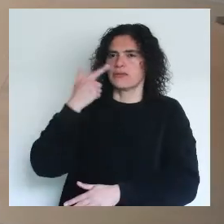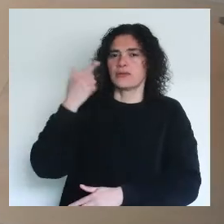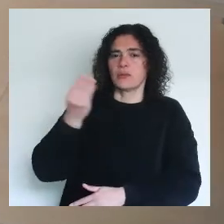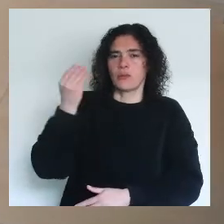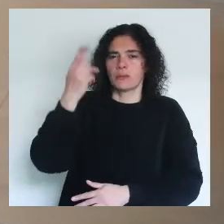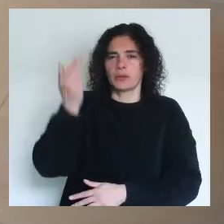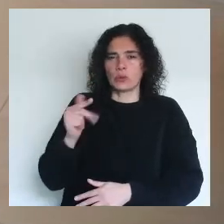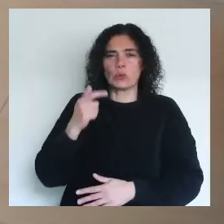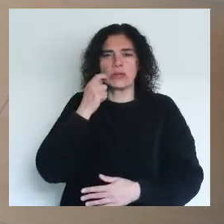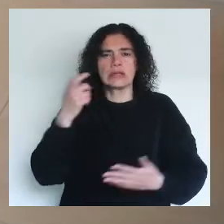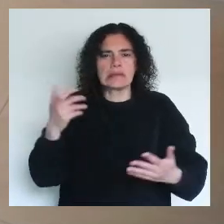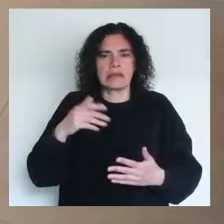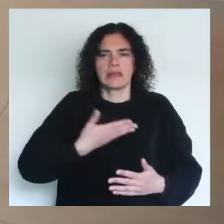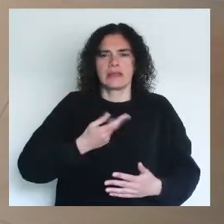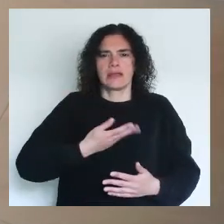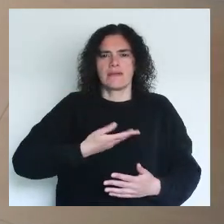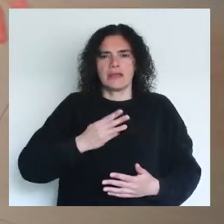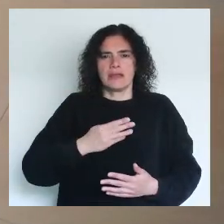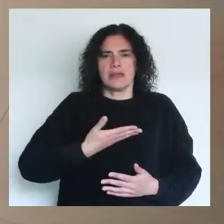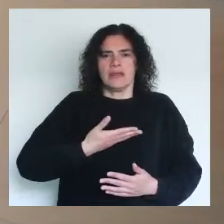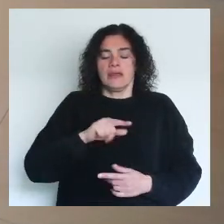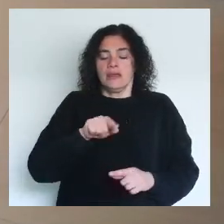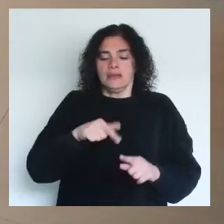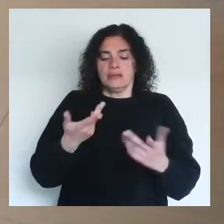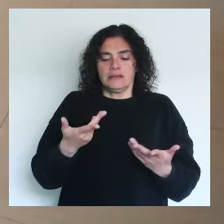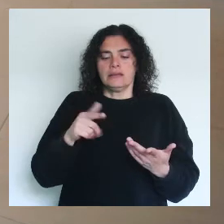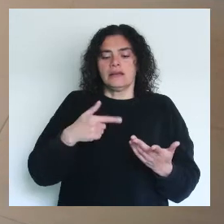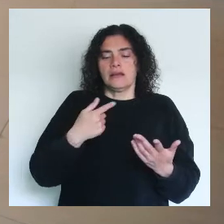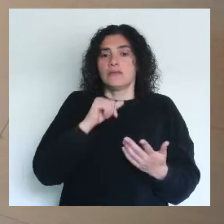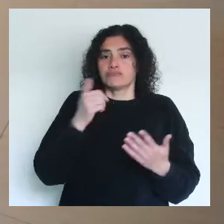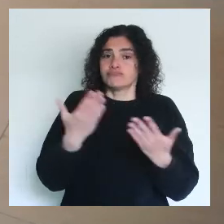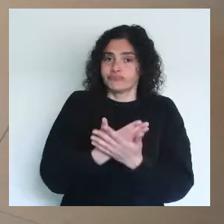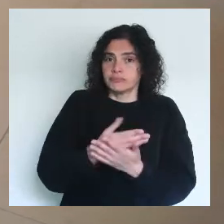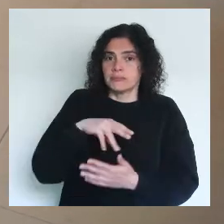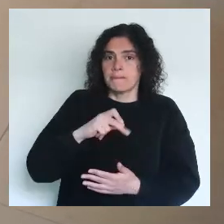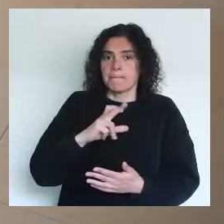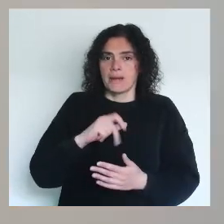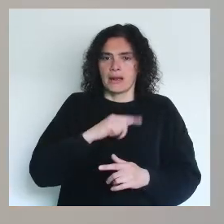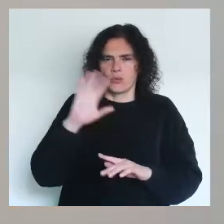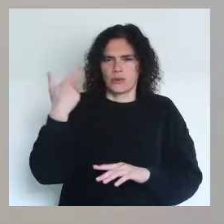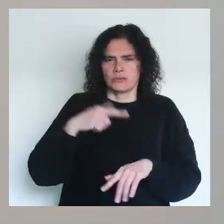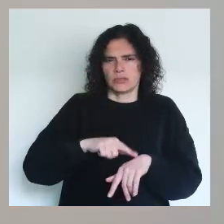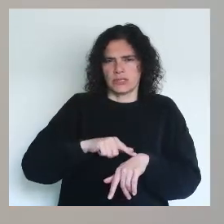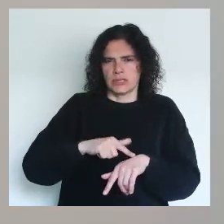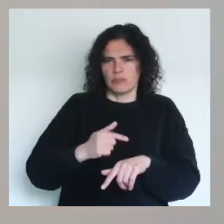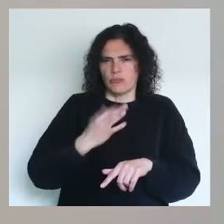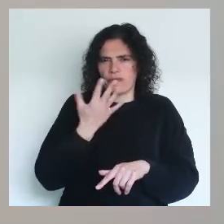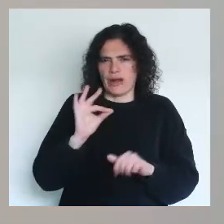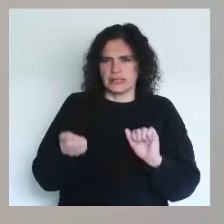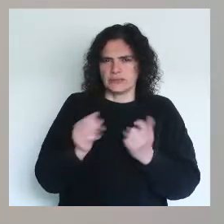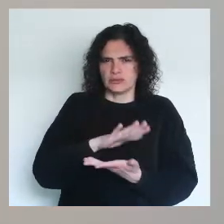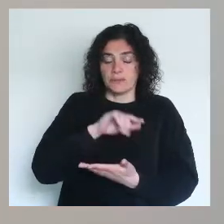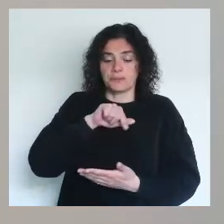famous painting by David, which is the death of Mara during the French Revolution.